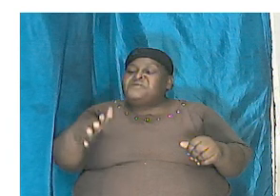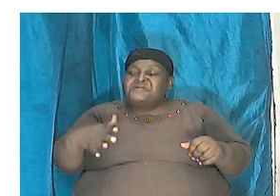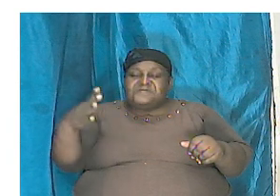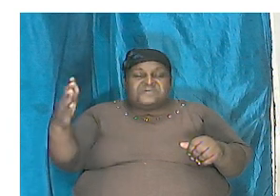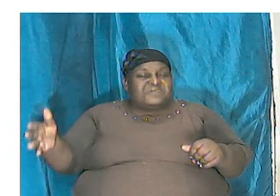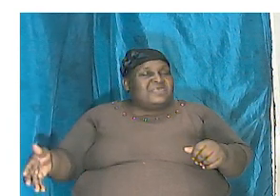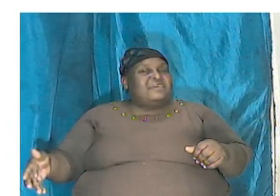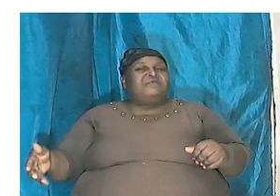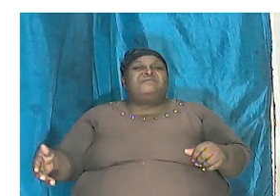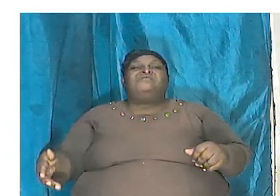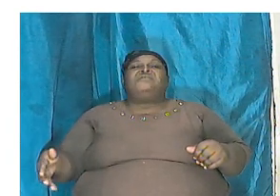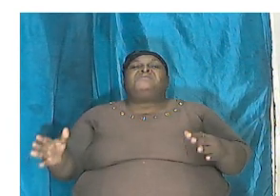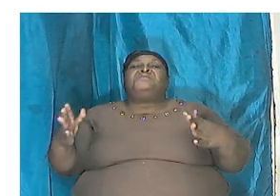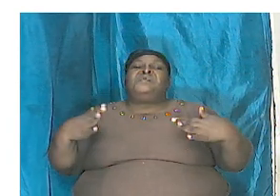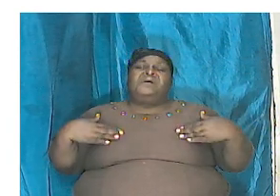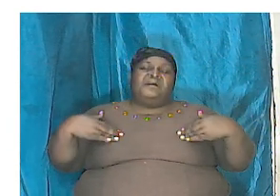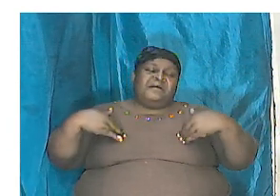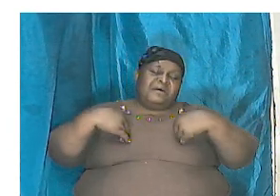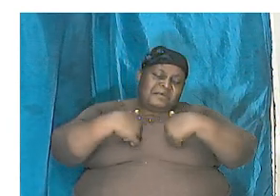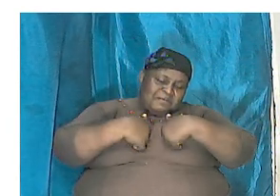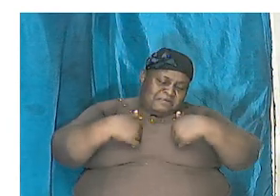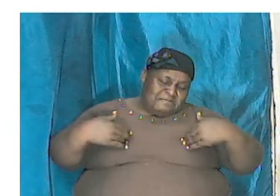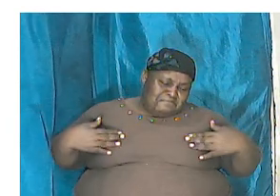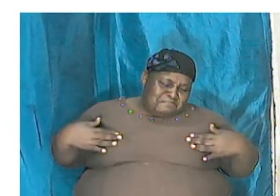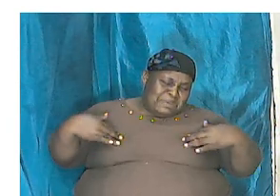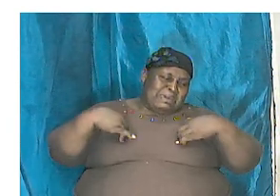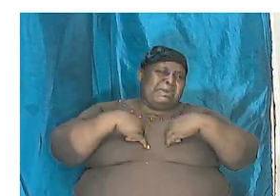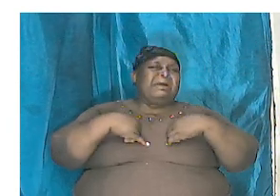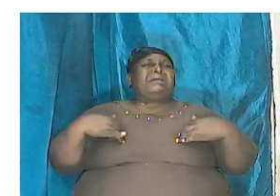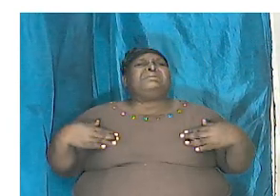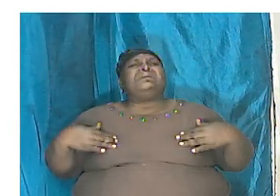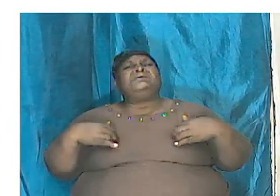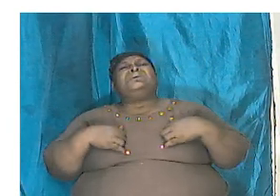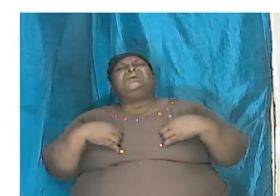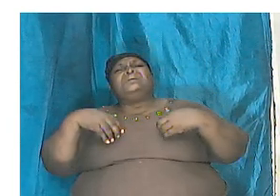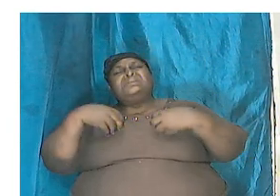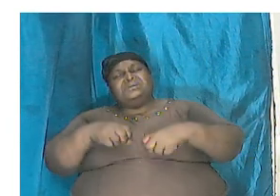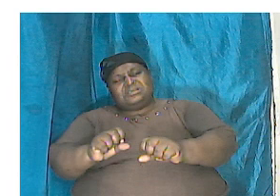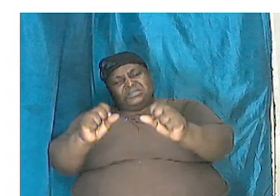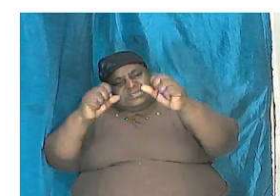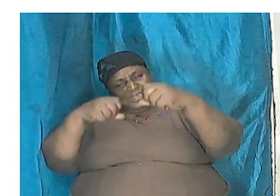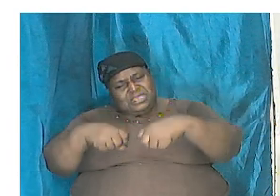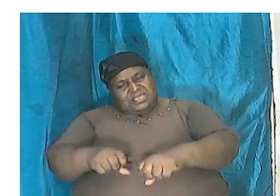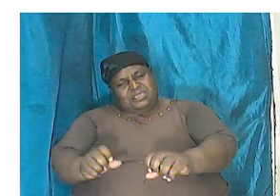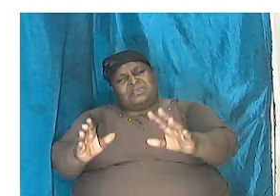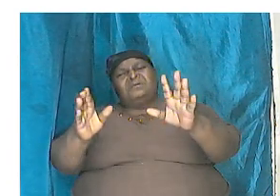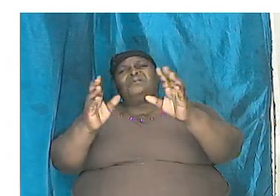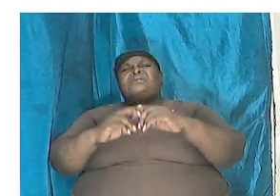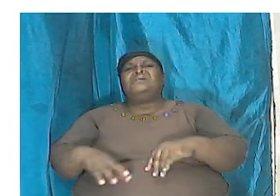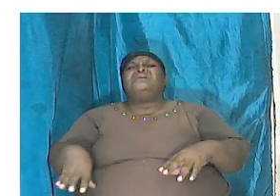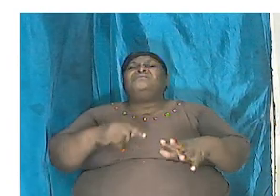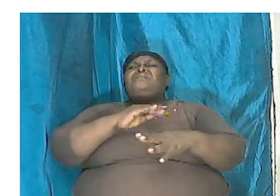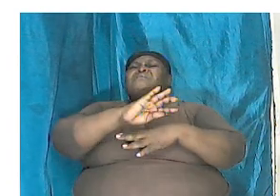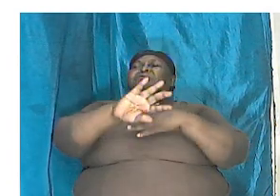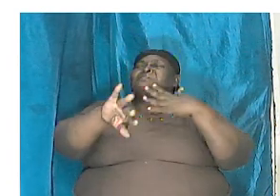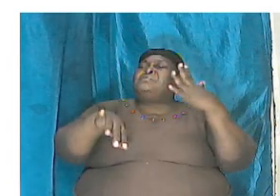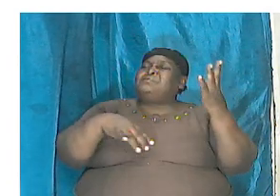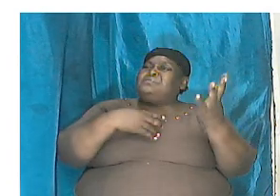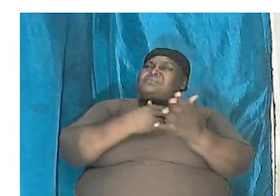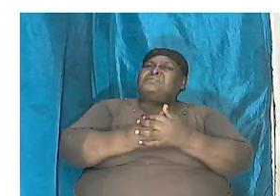the animal kingdom the sea kingdom all the